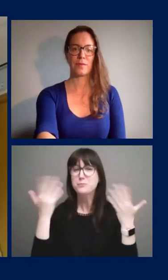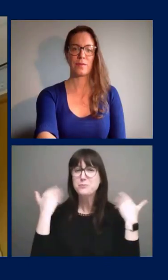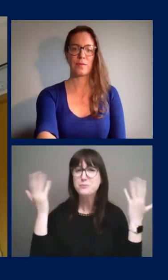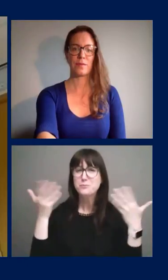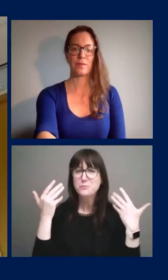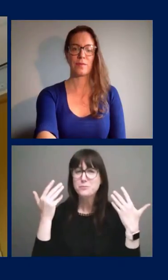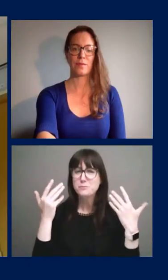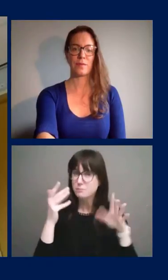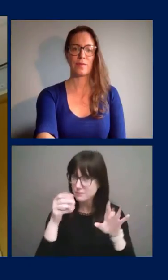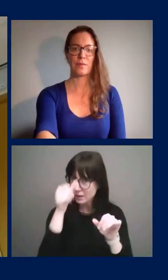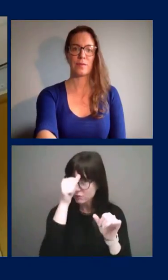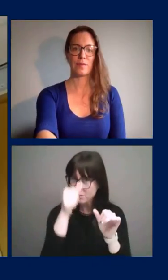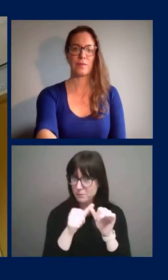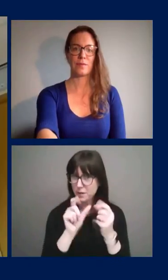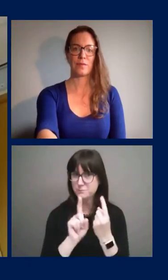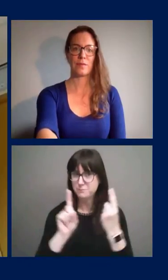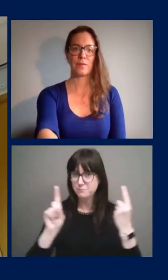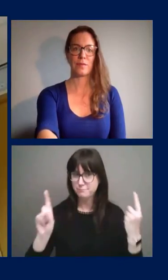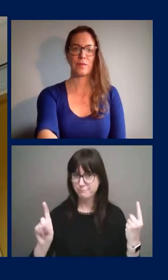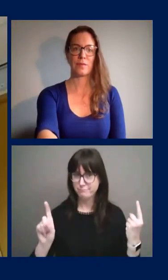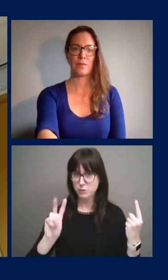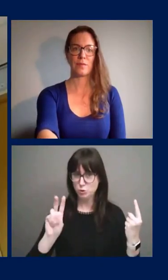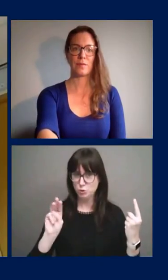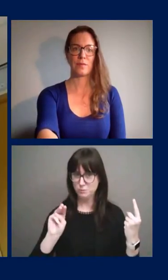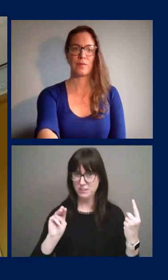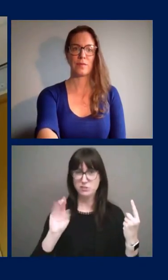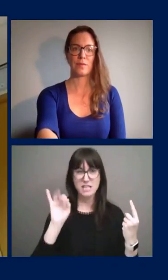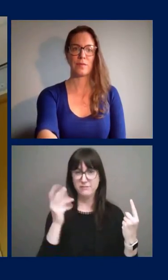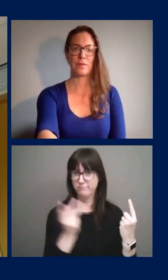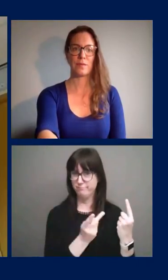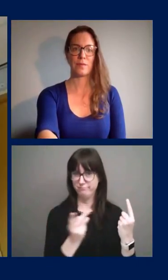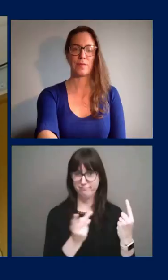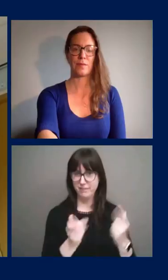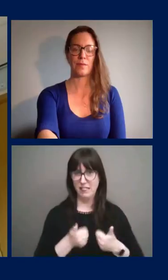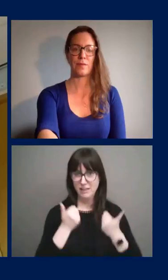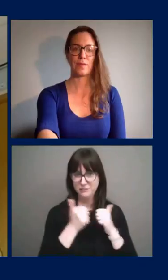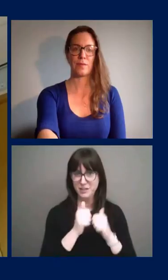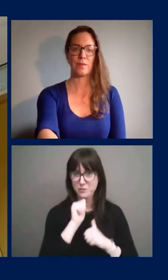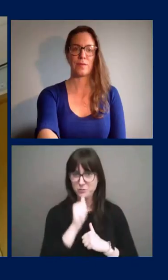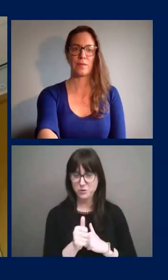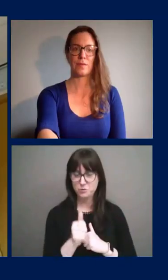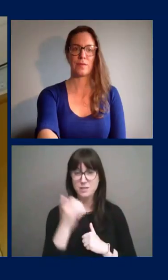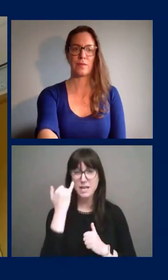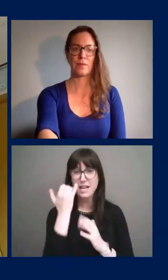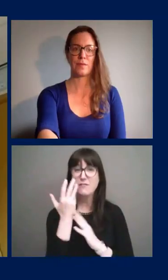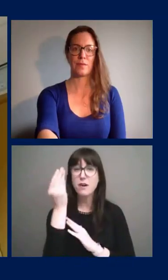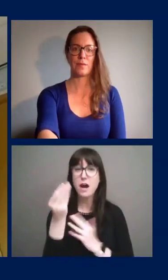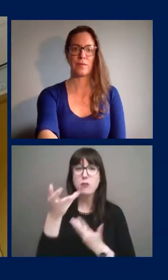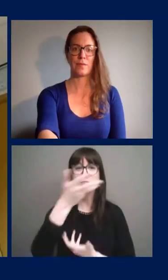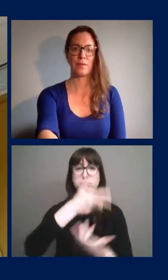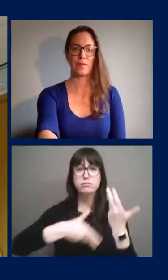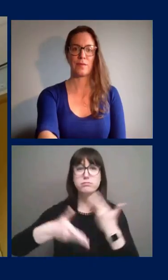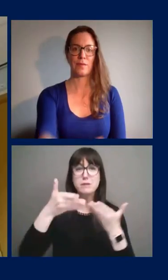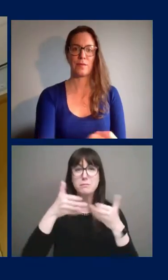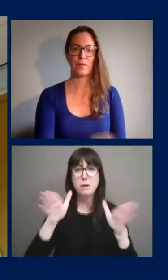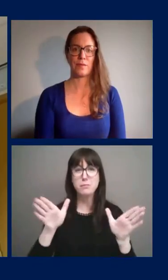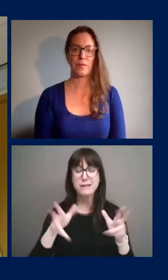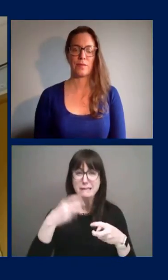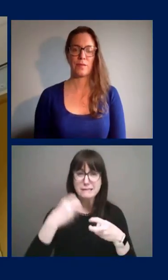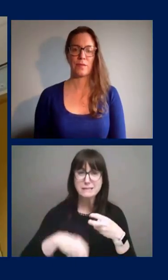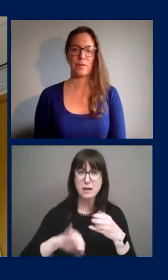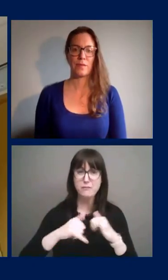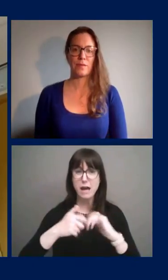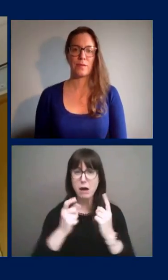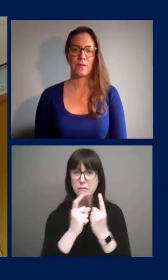two meters away from people who do not live in your household. And if you're in public places where that is difficult to maintain that two meter